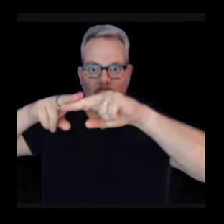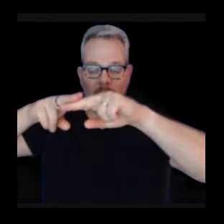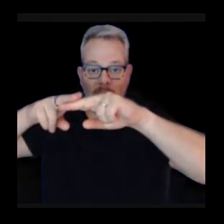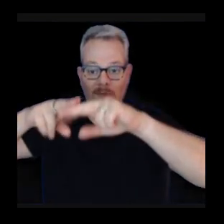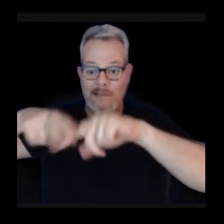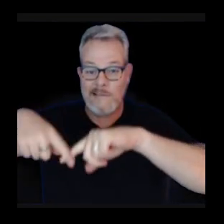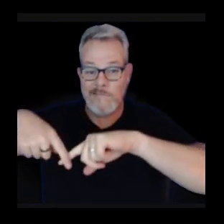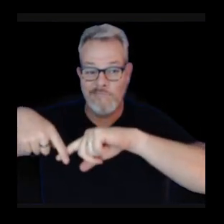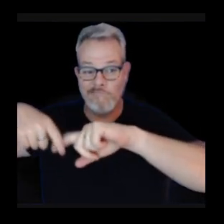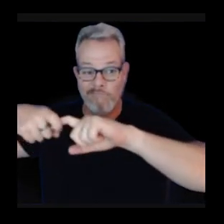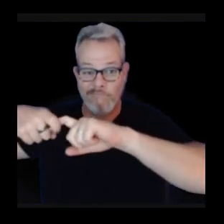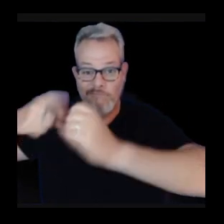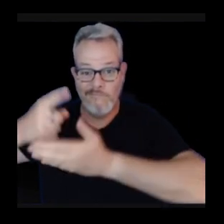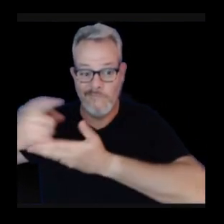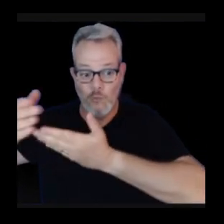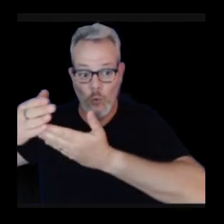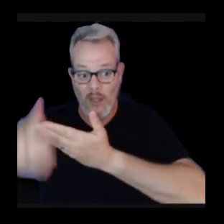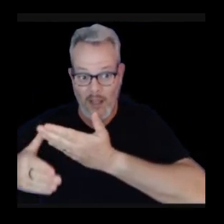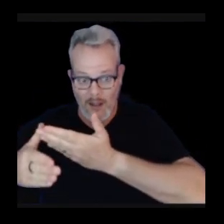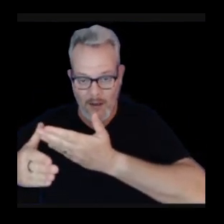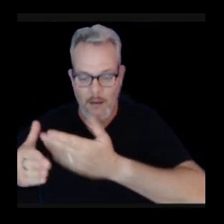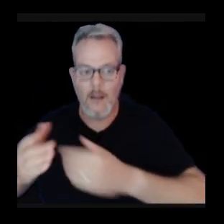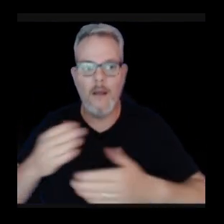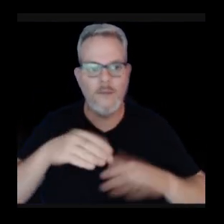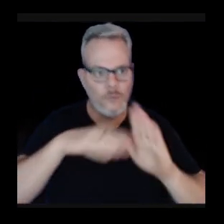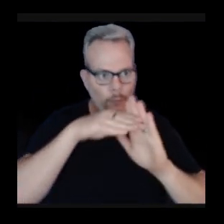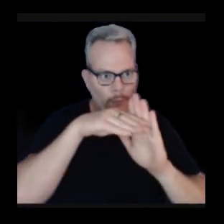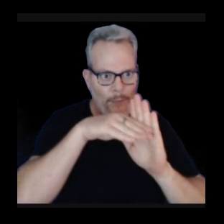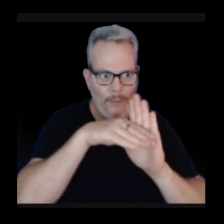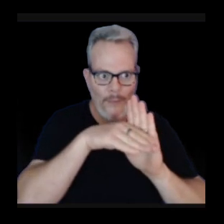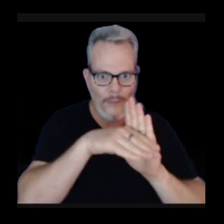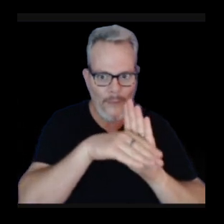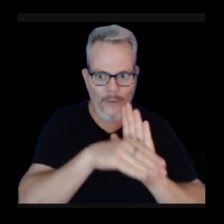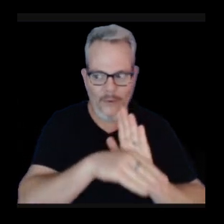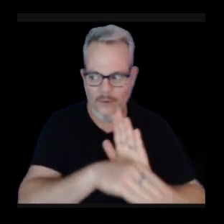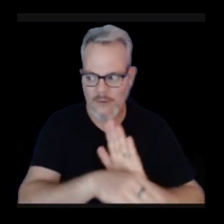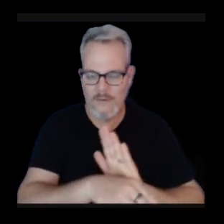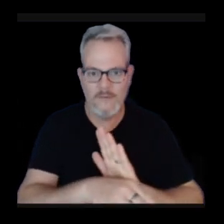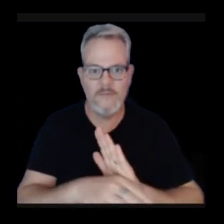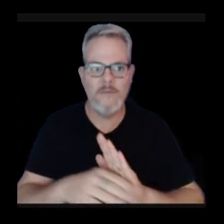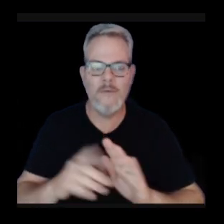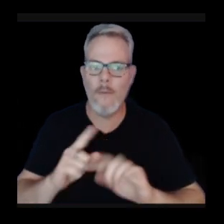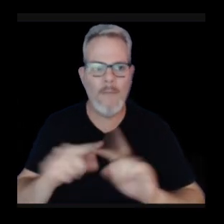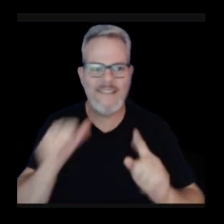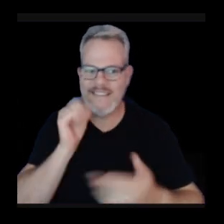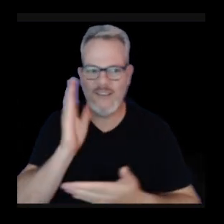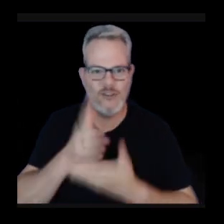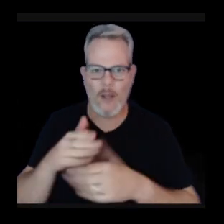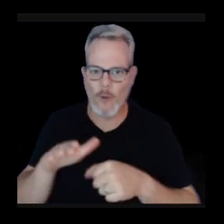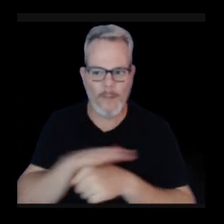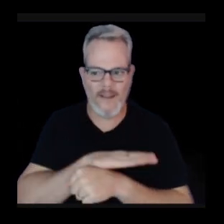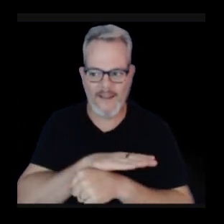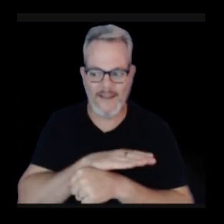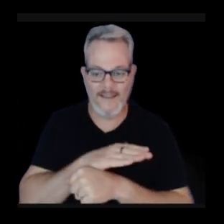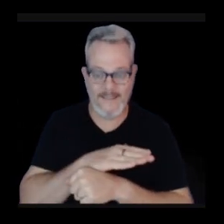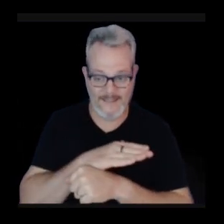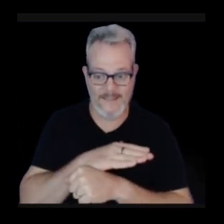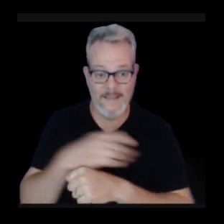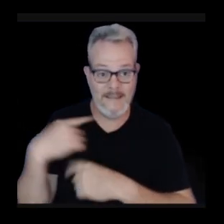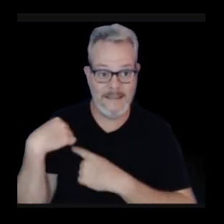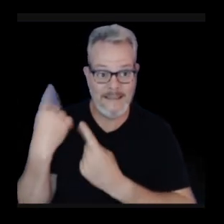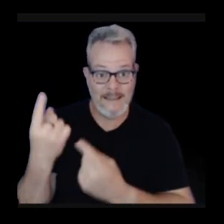weekend. They slowed down significantly there, didn't stop completely, but since Monday have resumed again